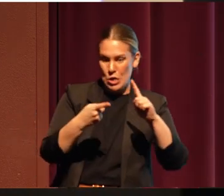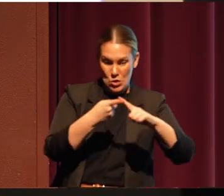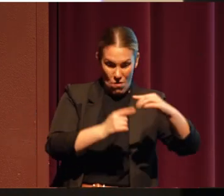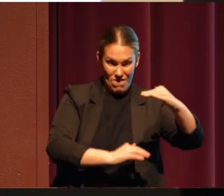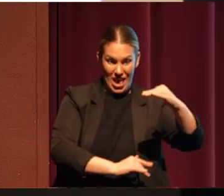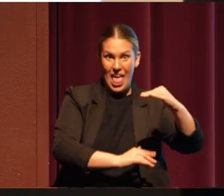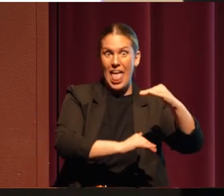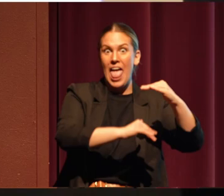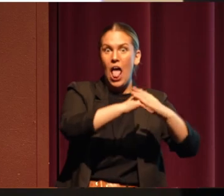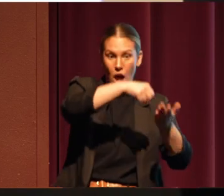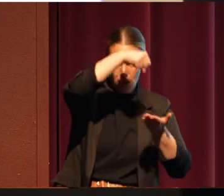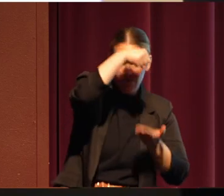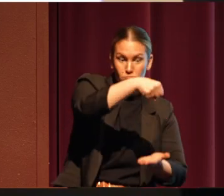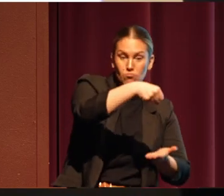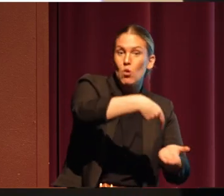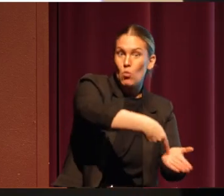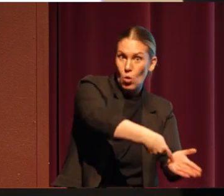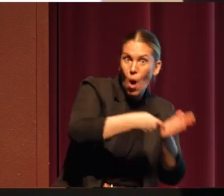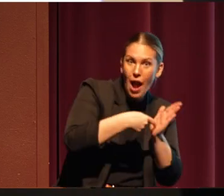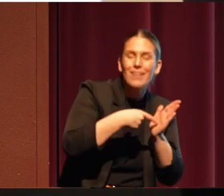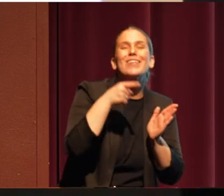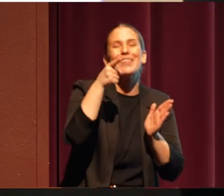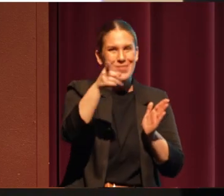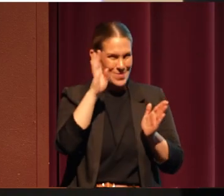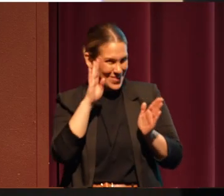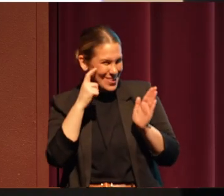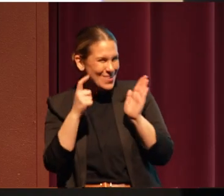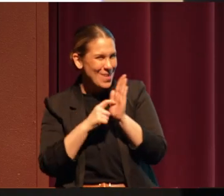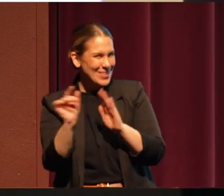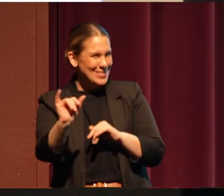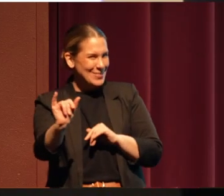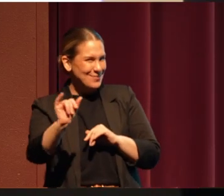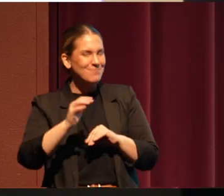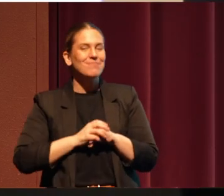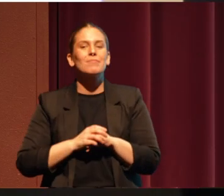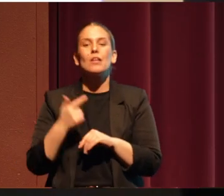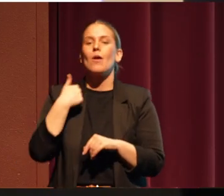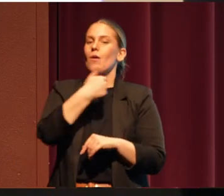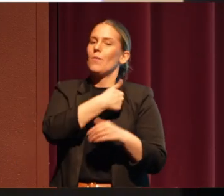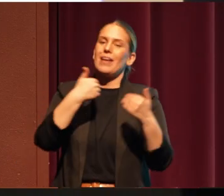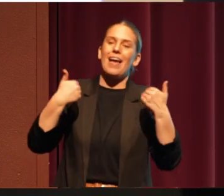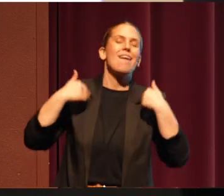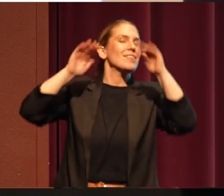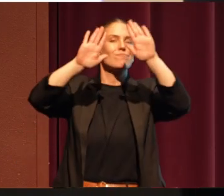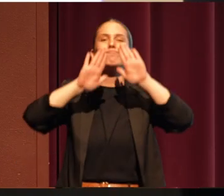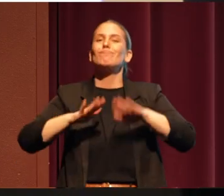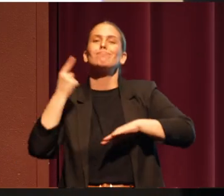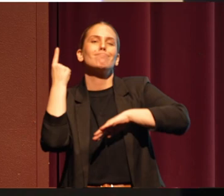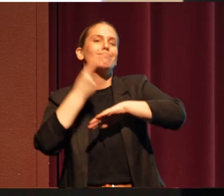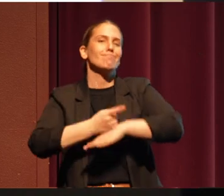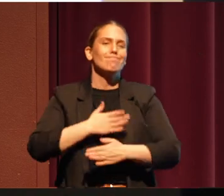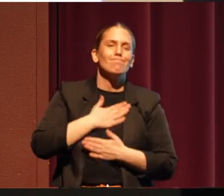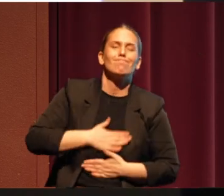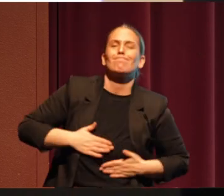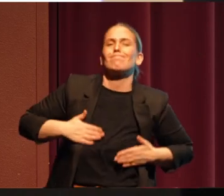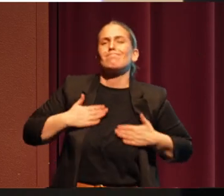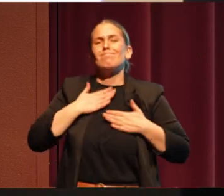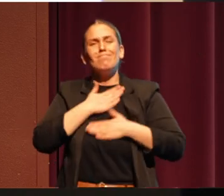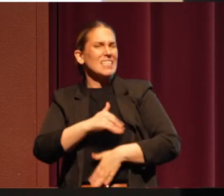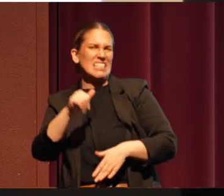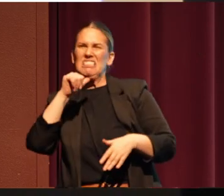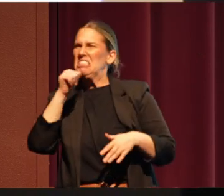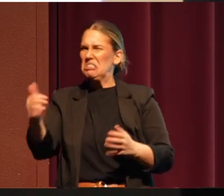you too would probably notice this. And so we had a fabulous day. And it was such a good time. And we didn't get a ton of